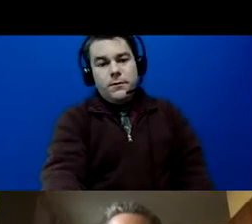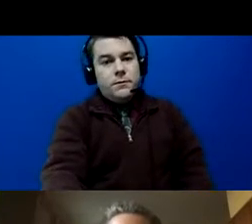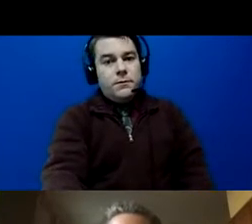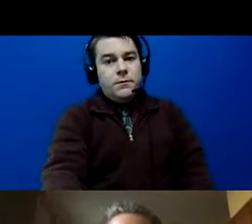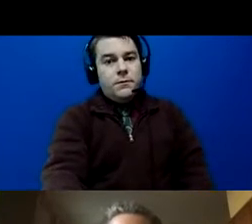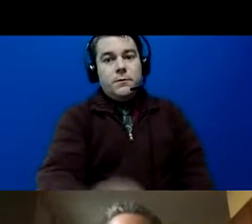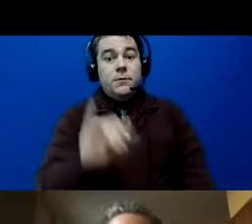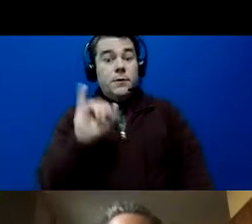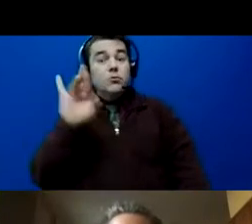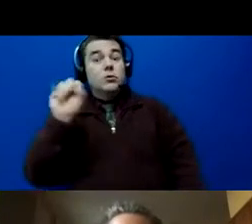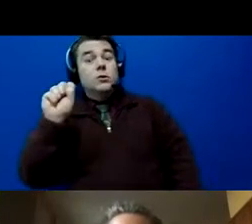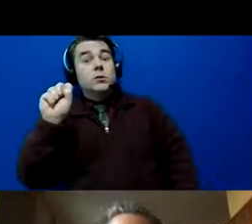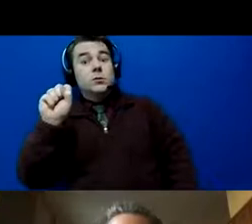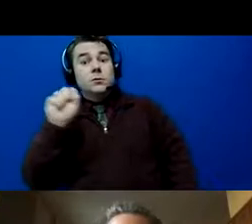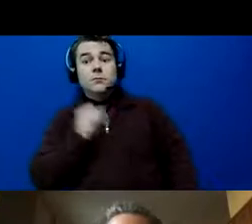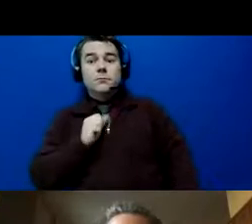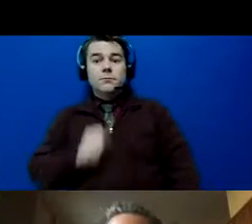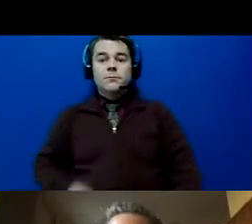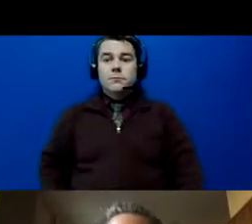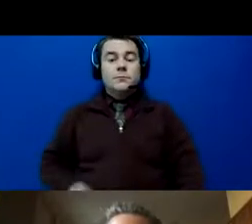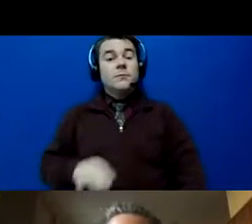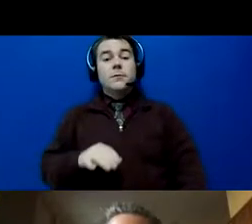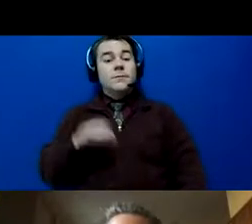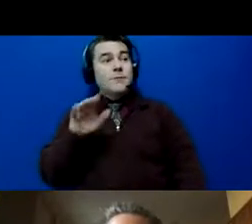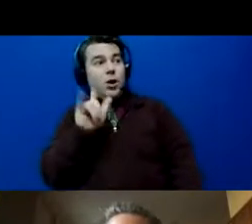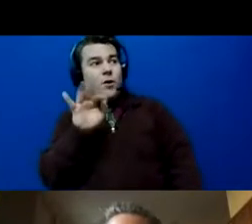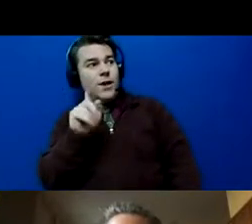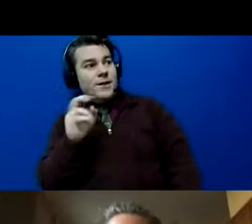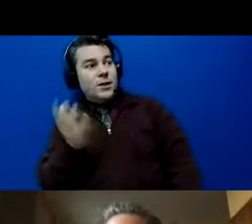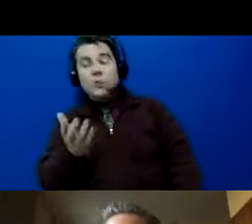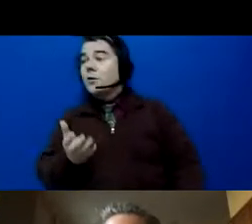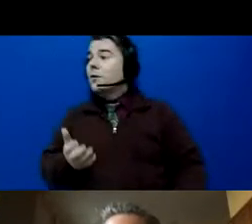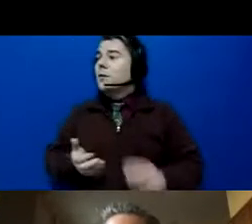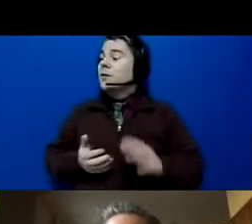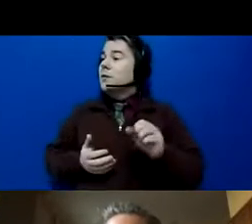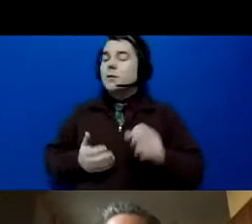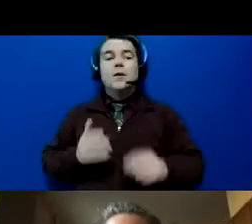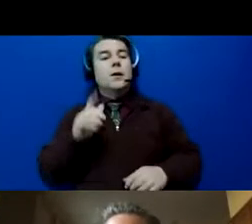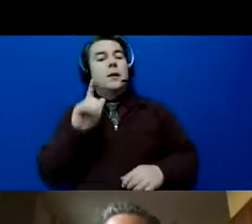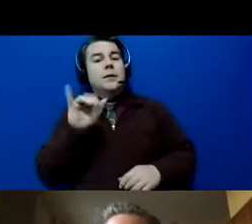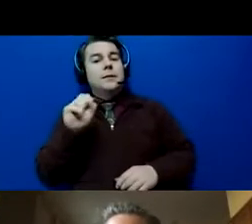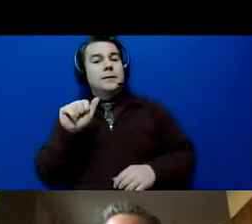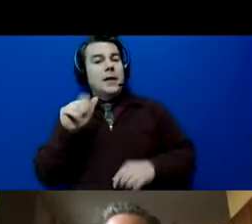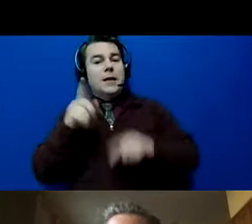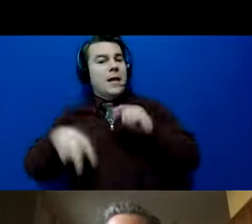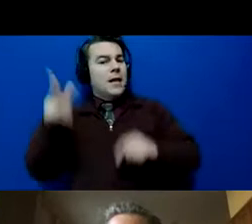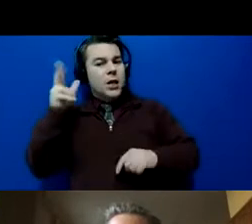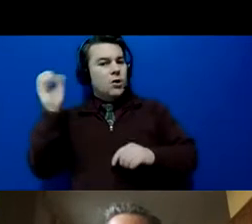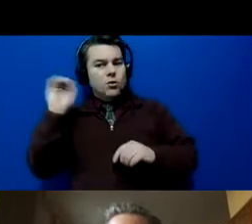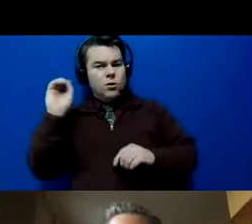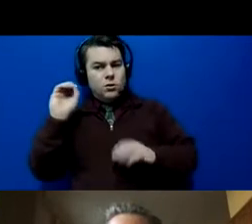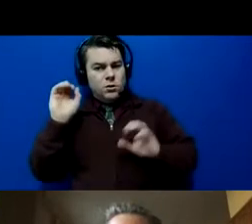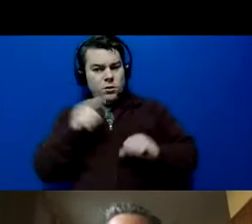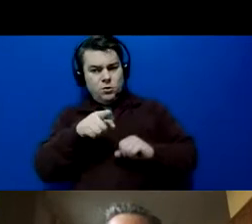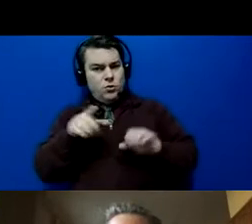Iris? Yes. Sorry, Laureen here. Lisa can't hear anything. Is there anything you can